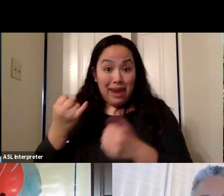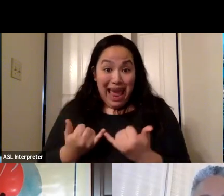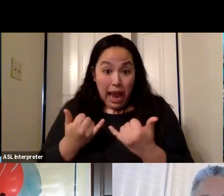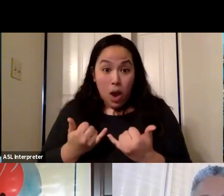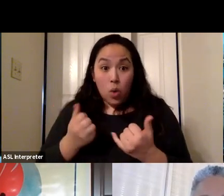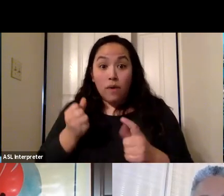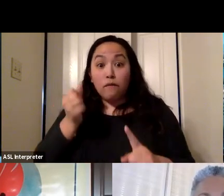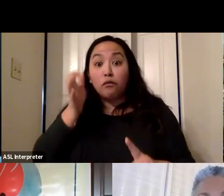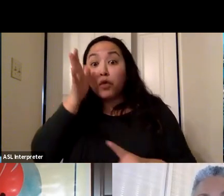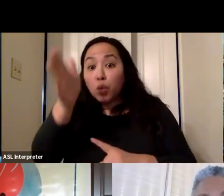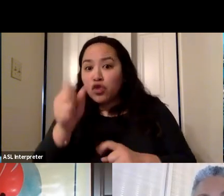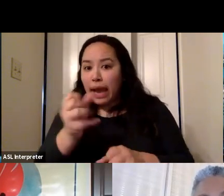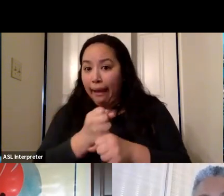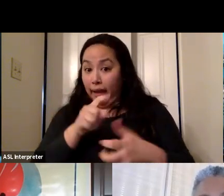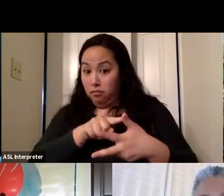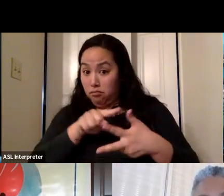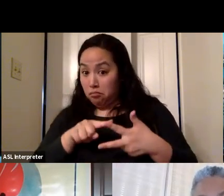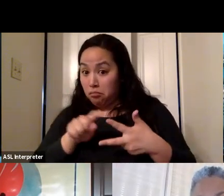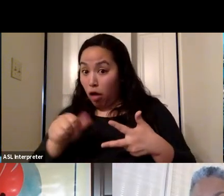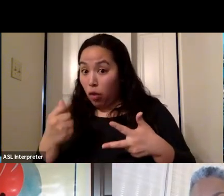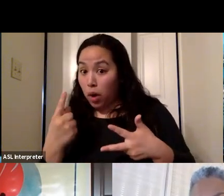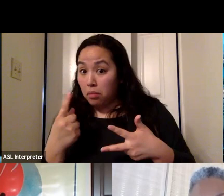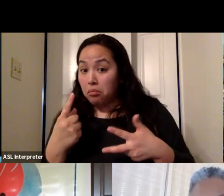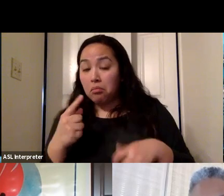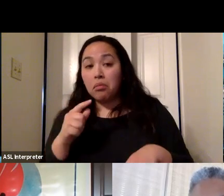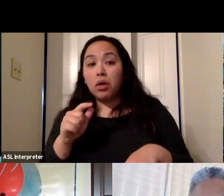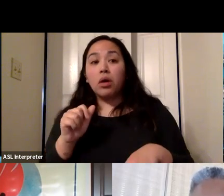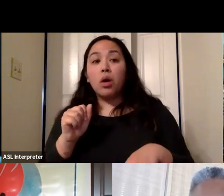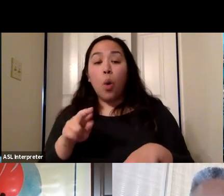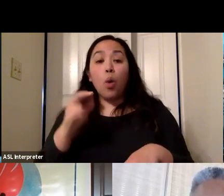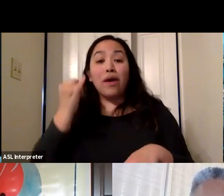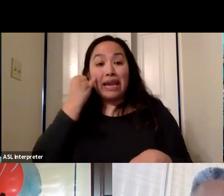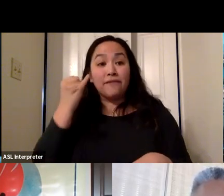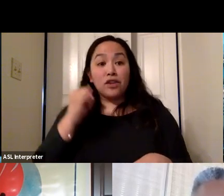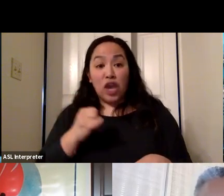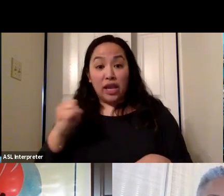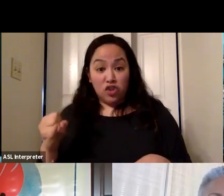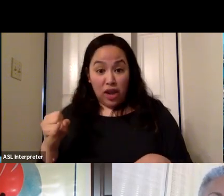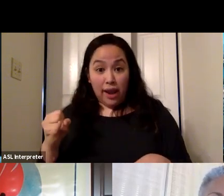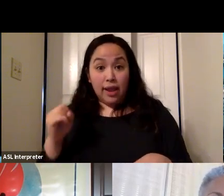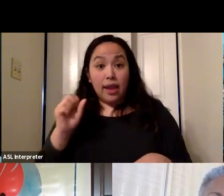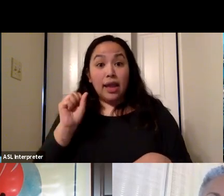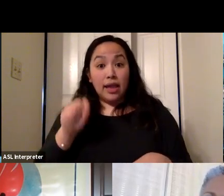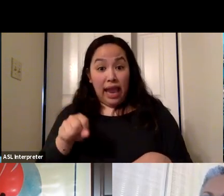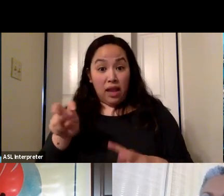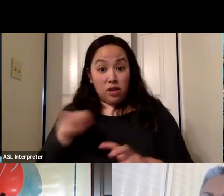And then the second part of that question is how long should one wait after J&J to get Pfizer or Moderna?